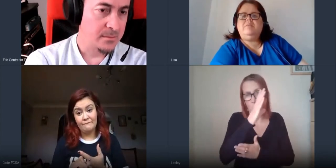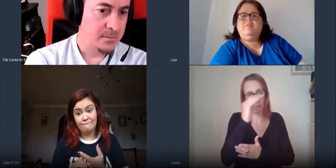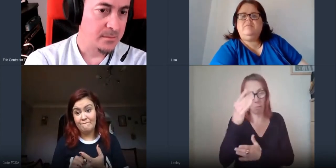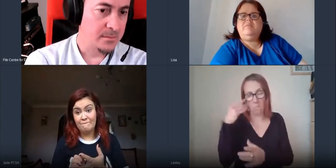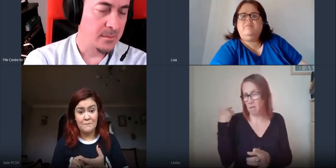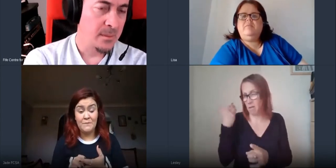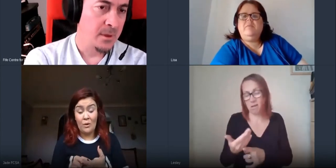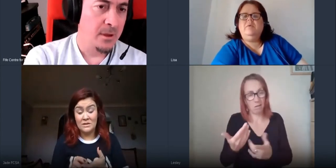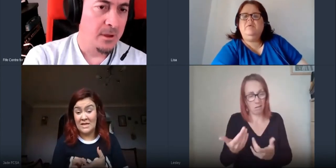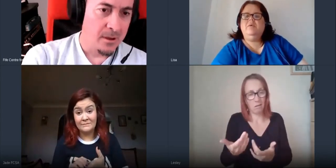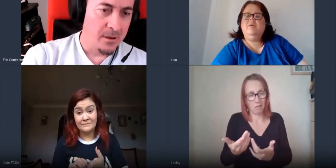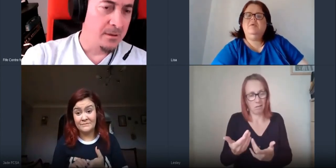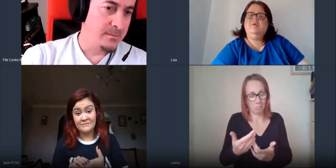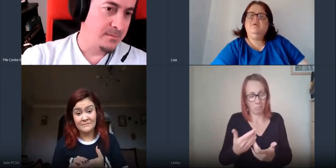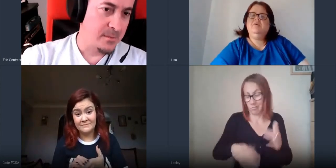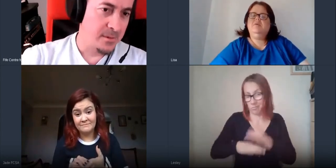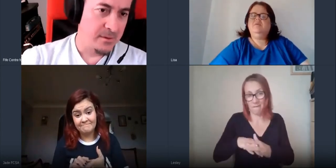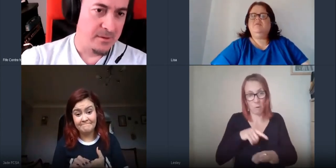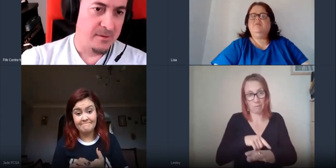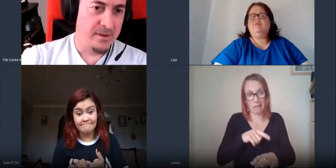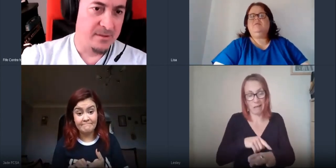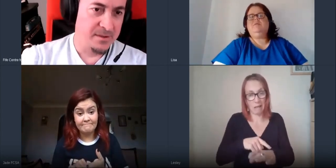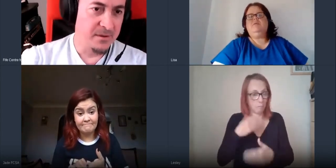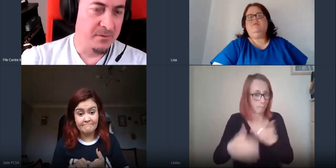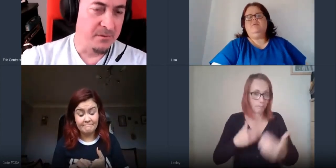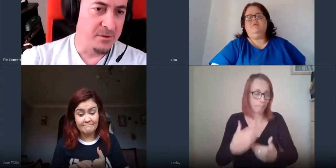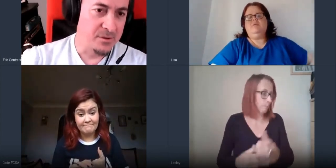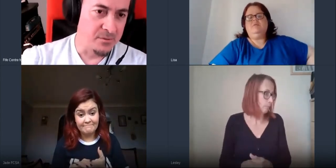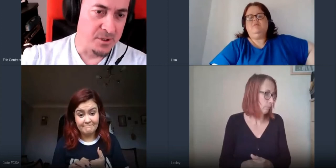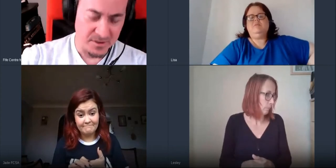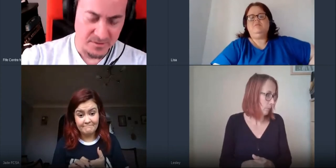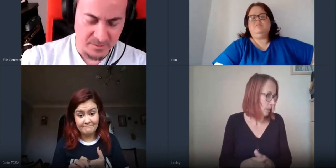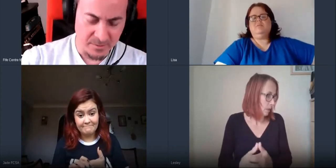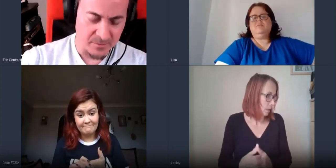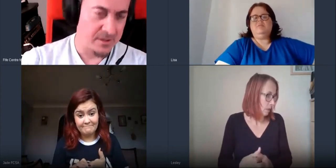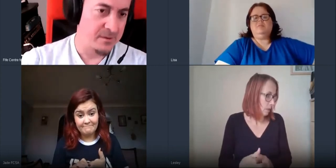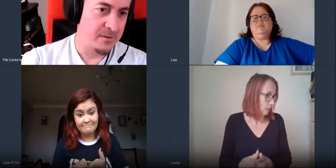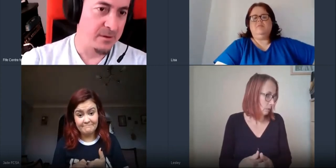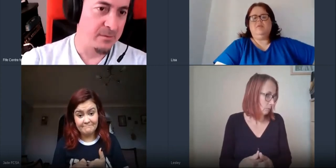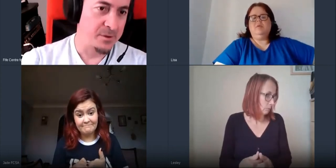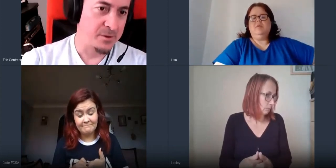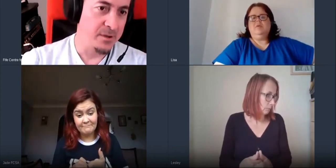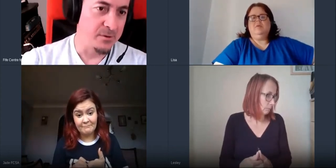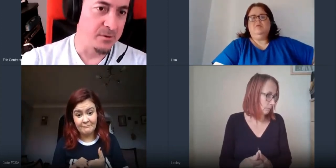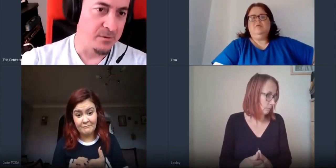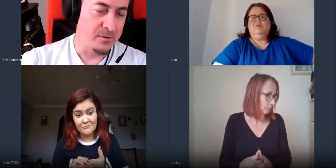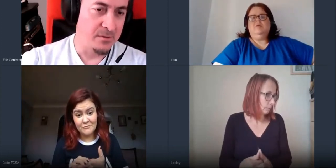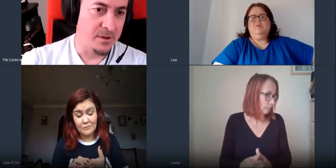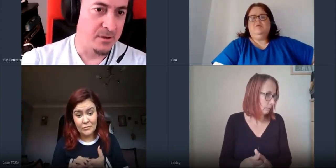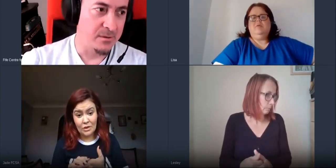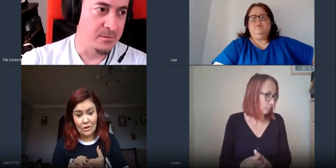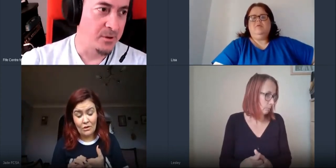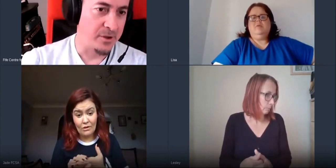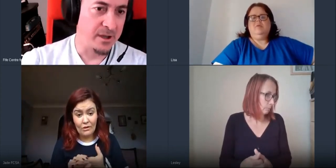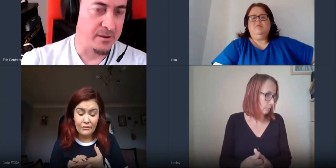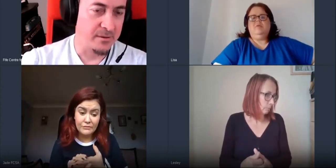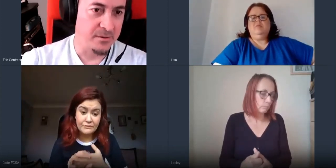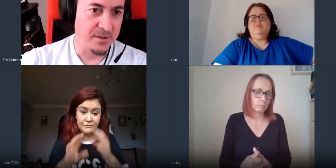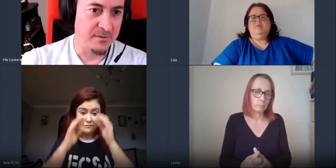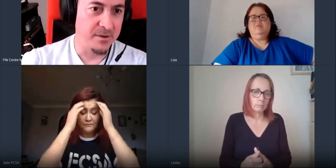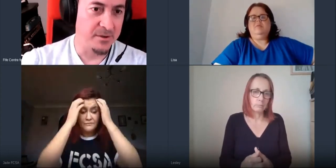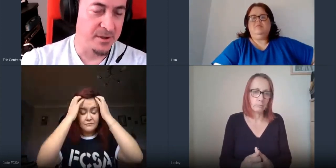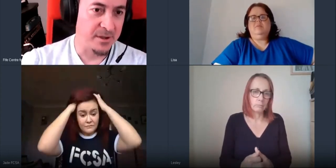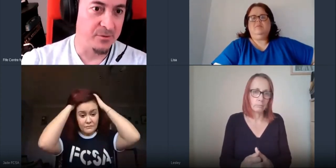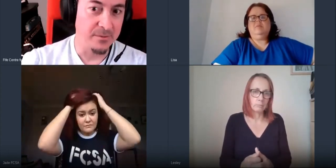and the whole thing that's something we've had so much like with people that were trying to uh connect using